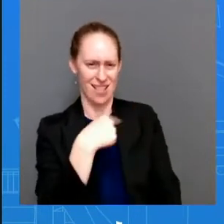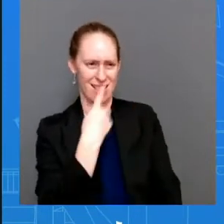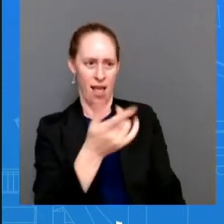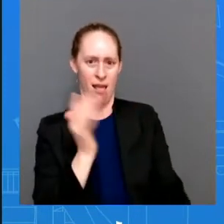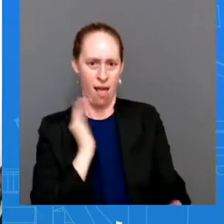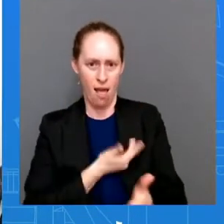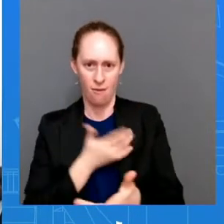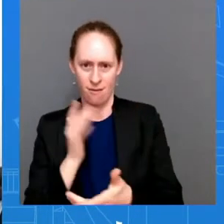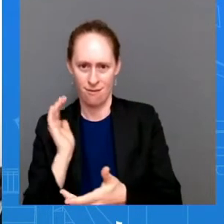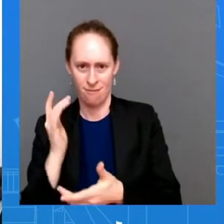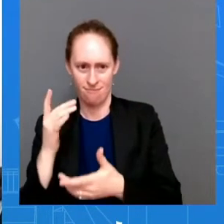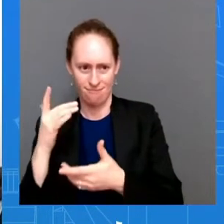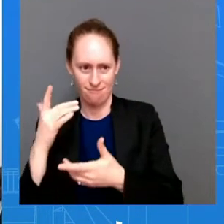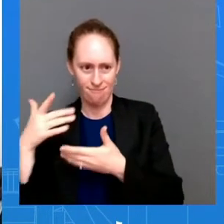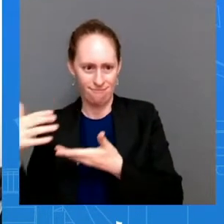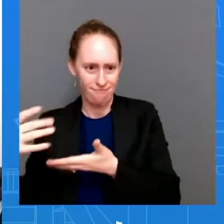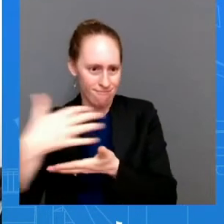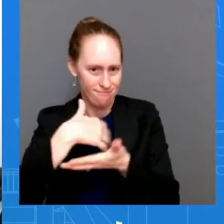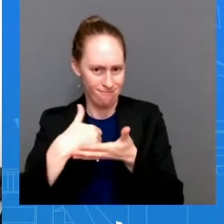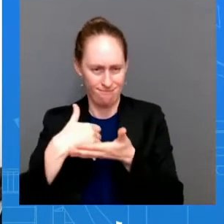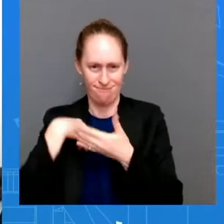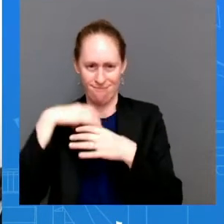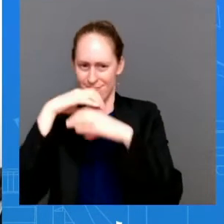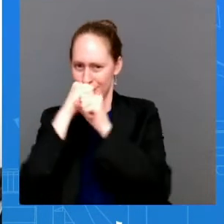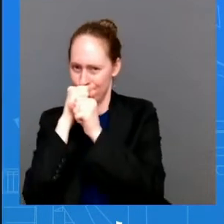here cyber measures that beijing has imposed